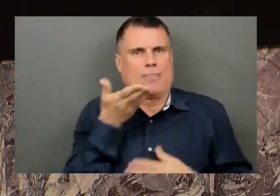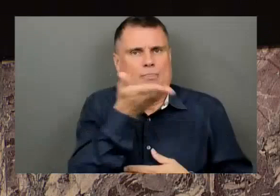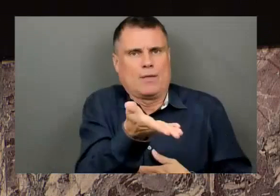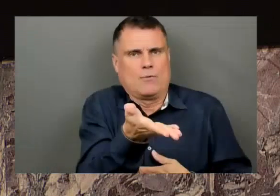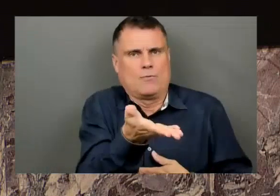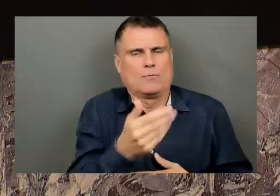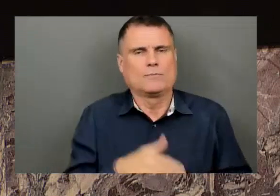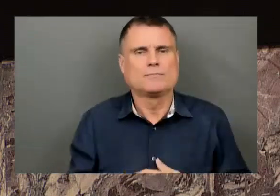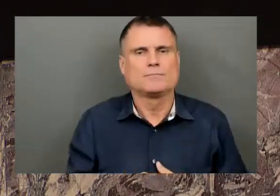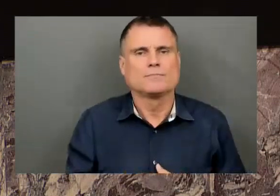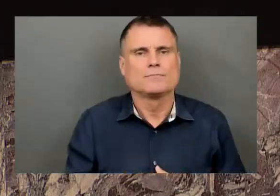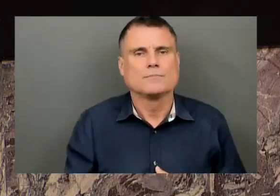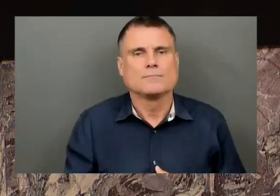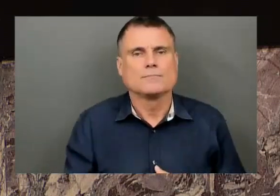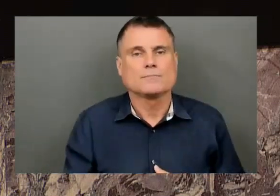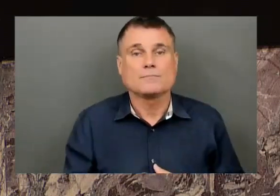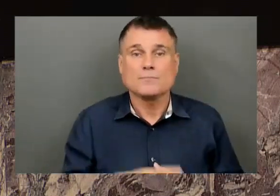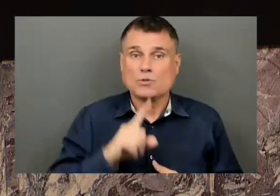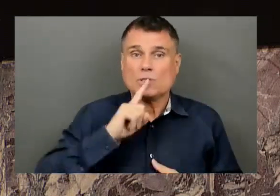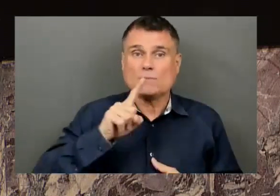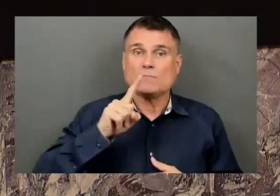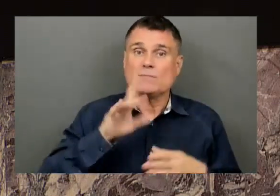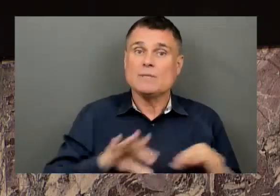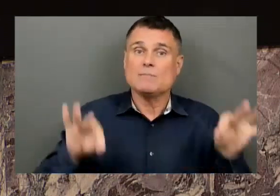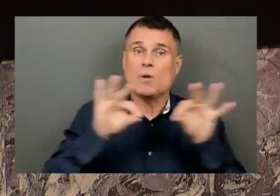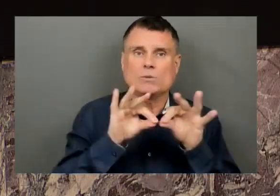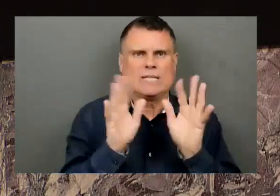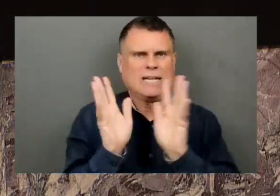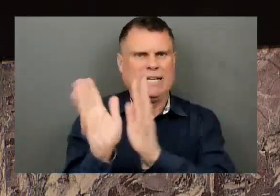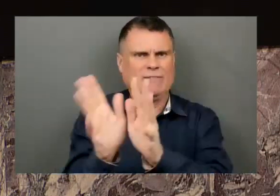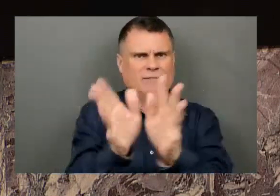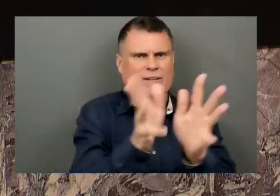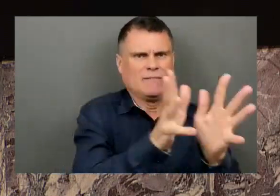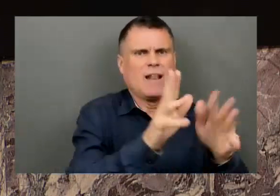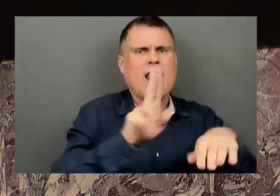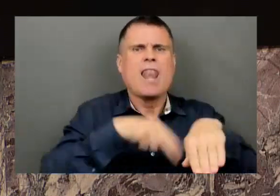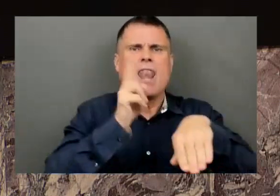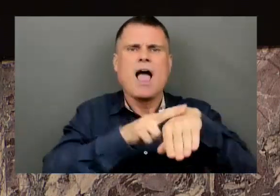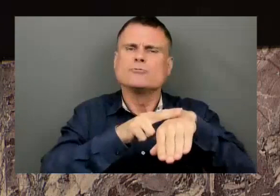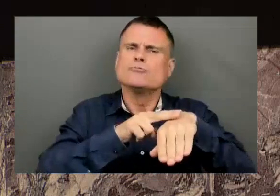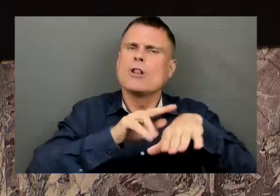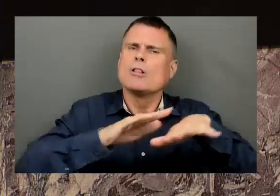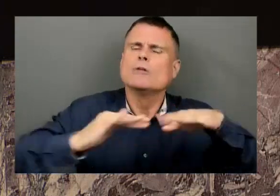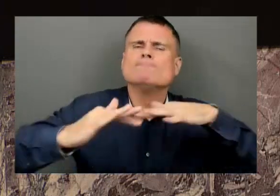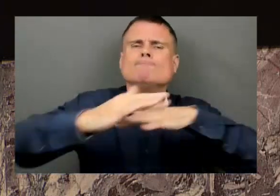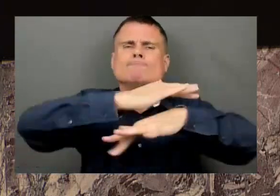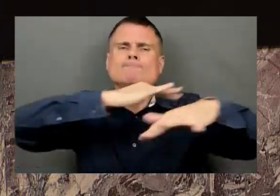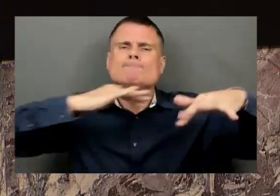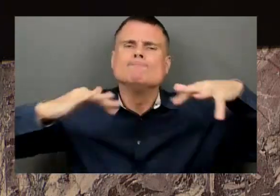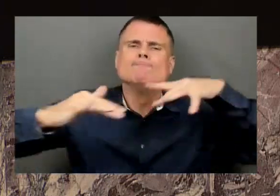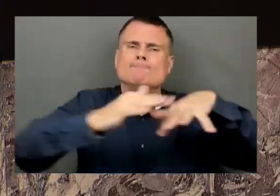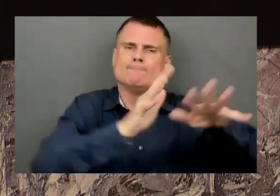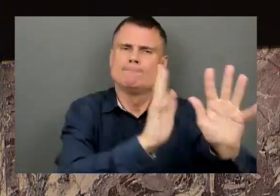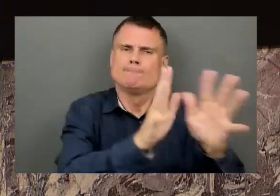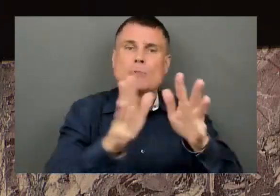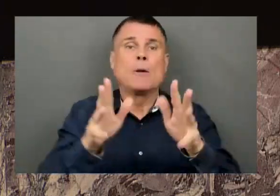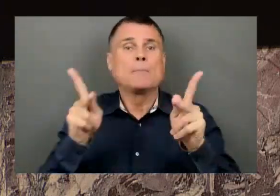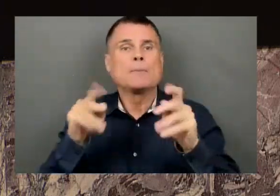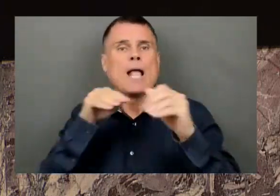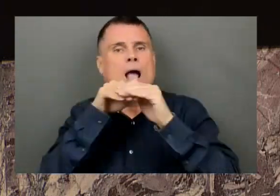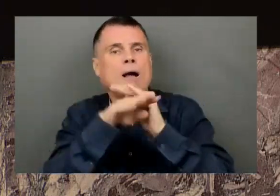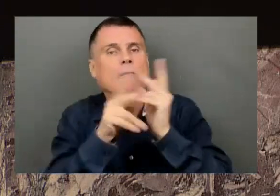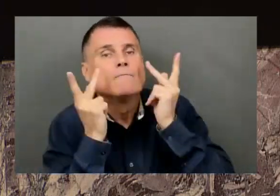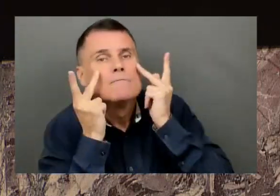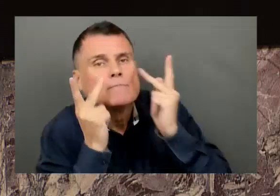opportunities for the public to experience and appreciate our national heritage. There are over 1,000 B.C. provincial parks and protected